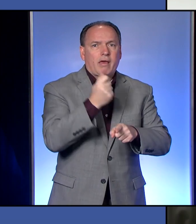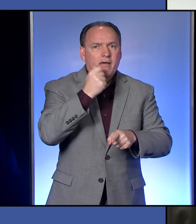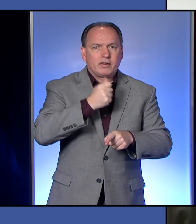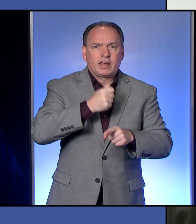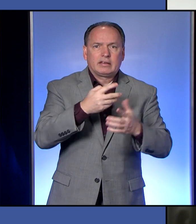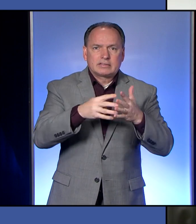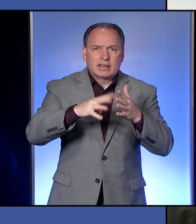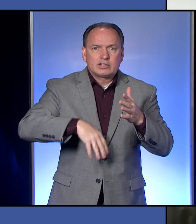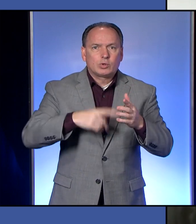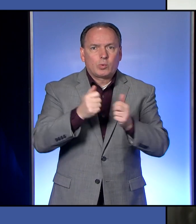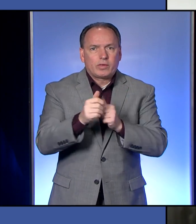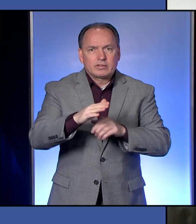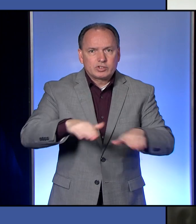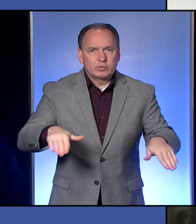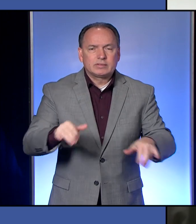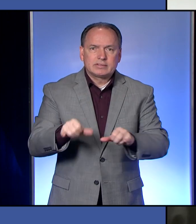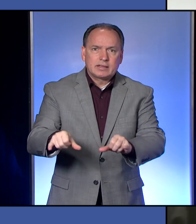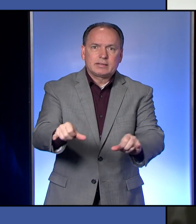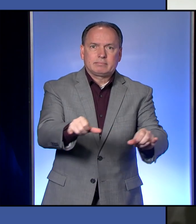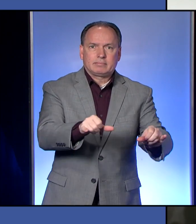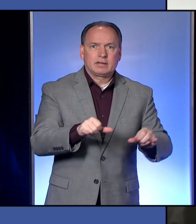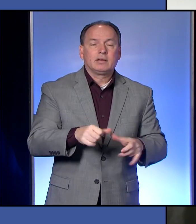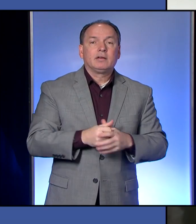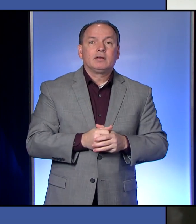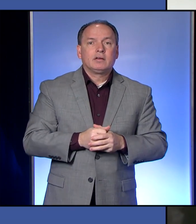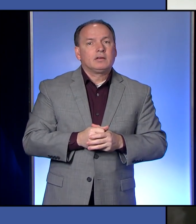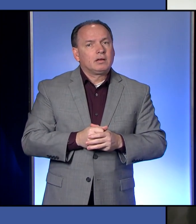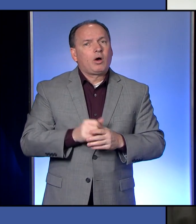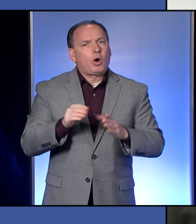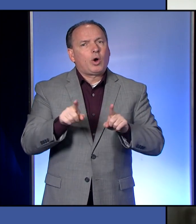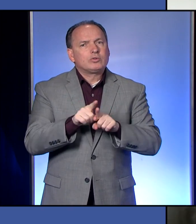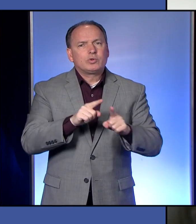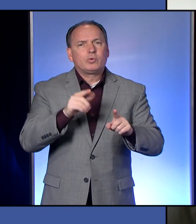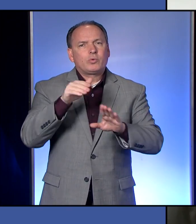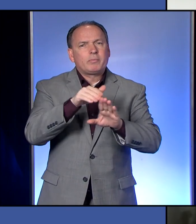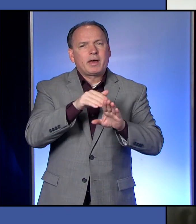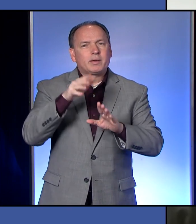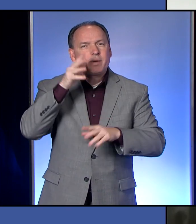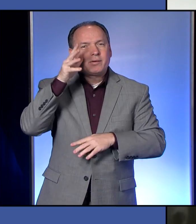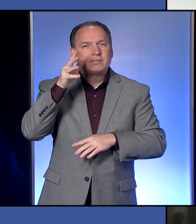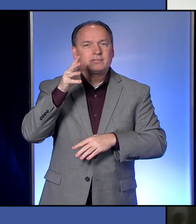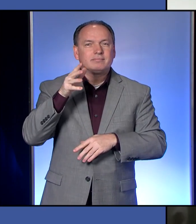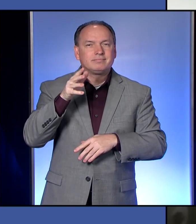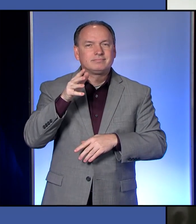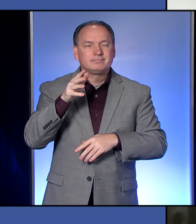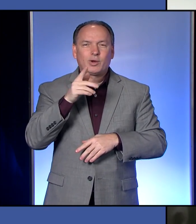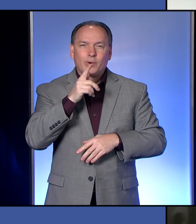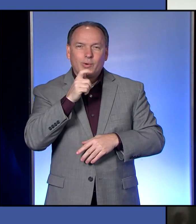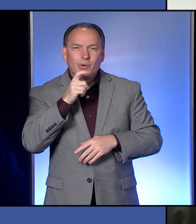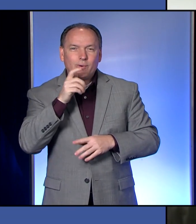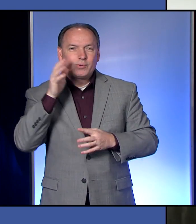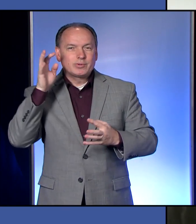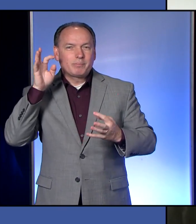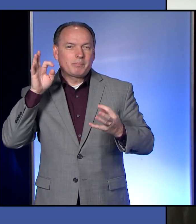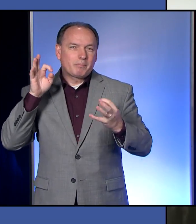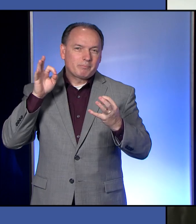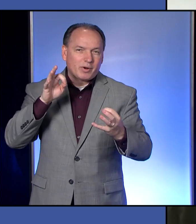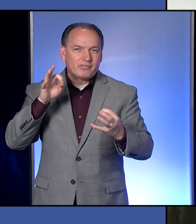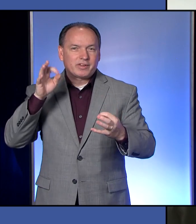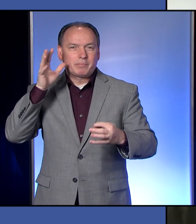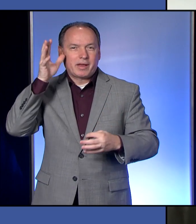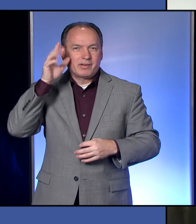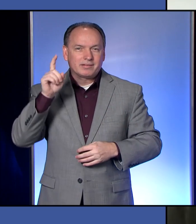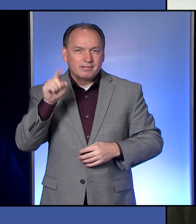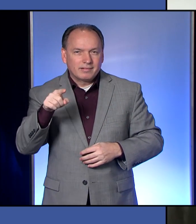They've also said and asked me to remind our parents that there's no such thing as a perfect parent, that all parents are in a sense